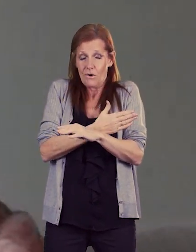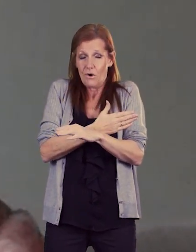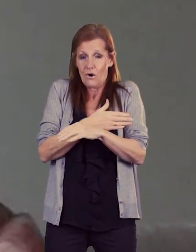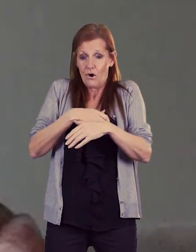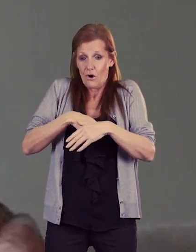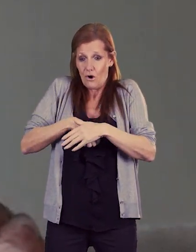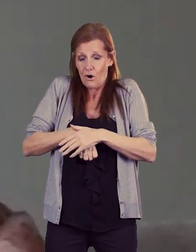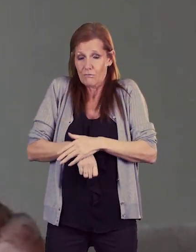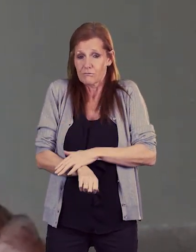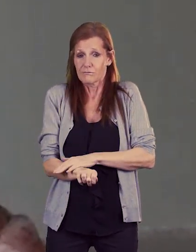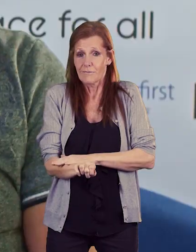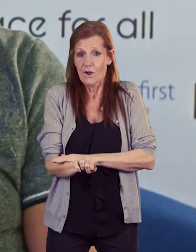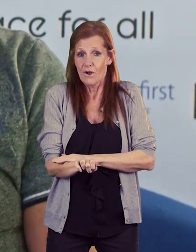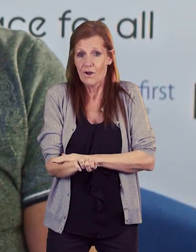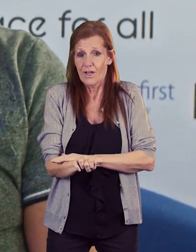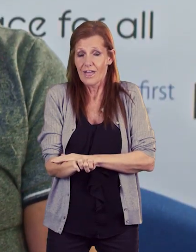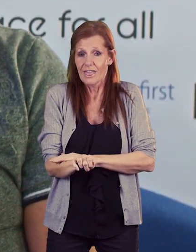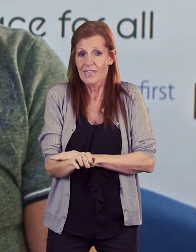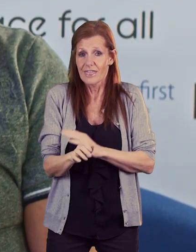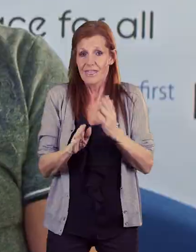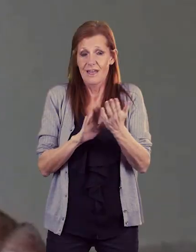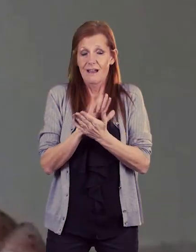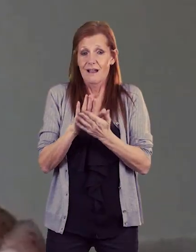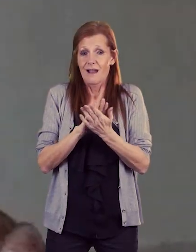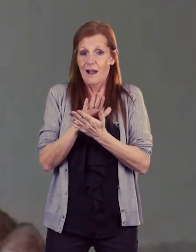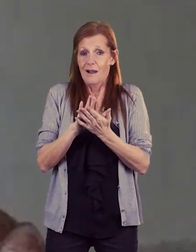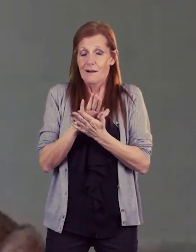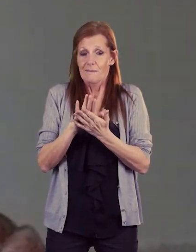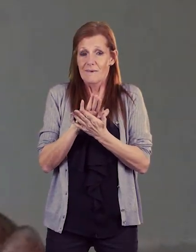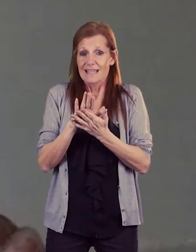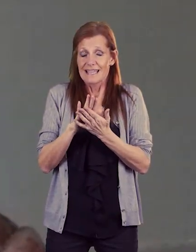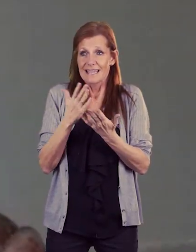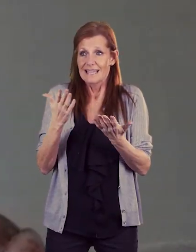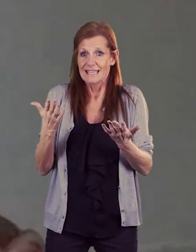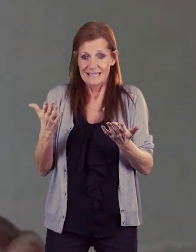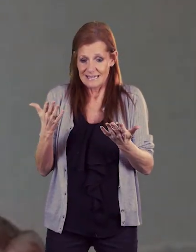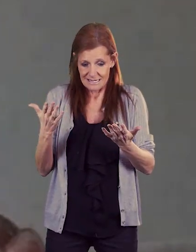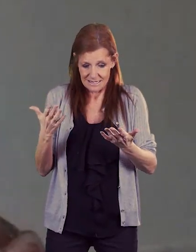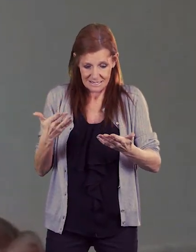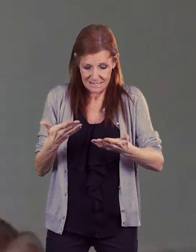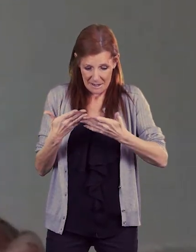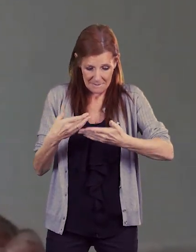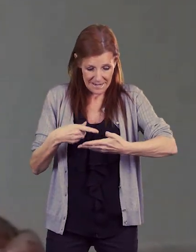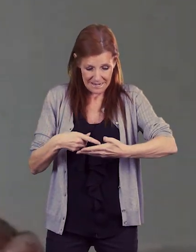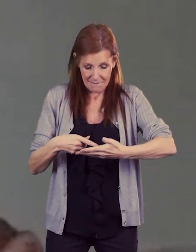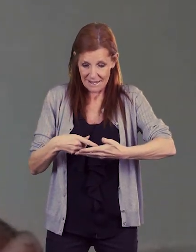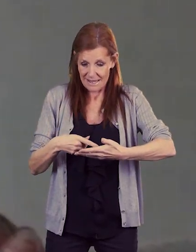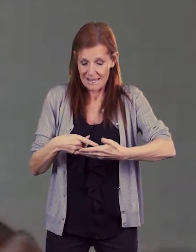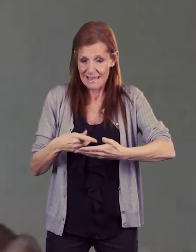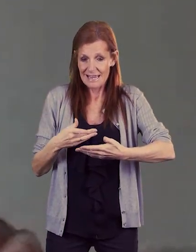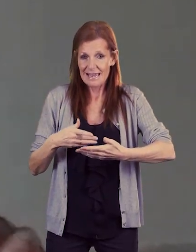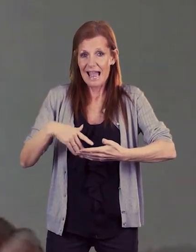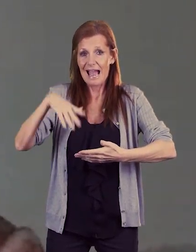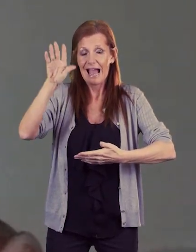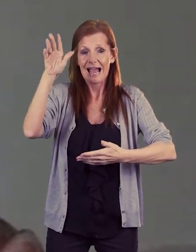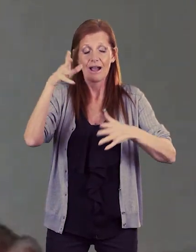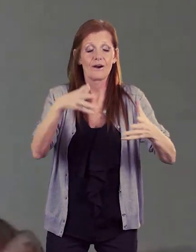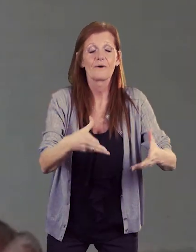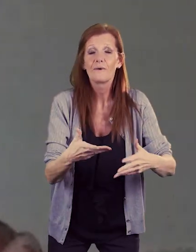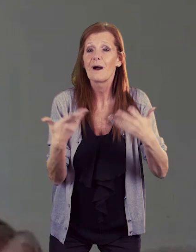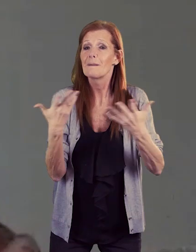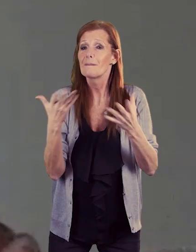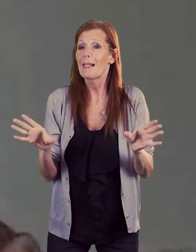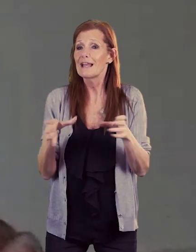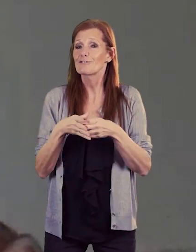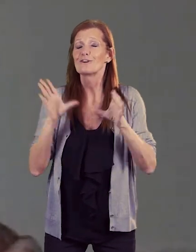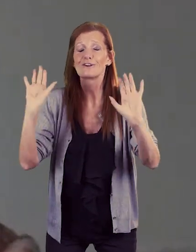severely impaired so it's you know getting out with your child picking up the wrong child